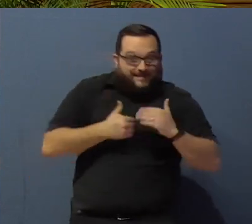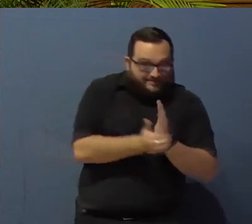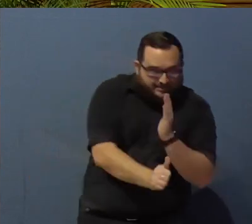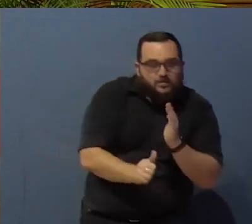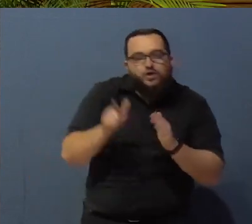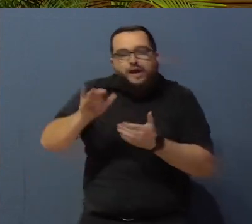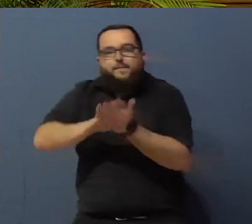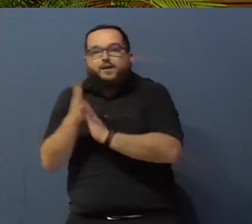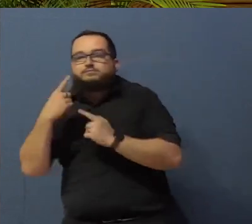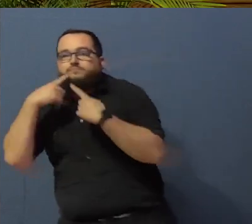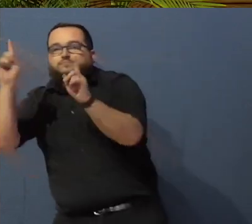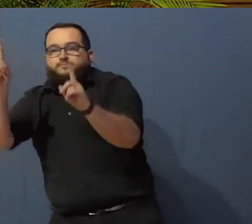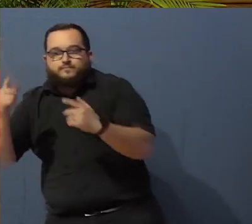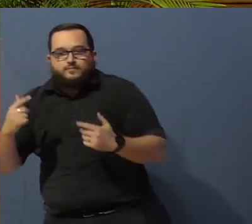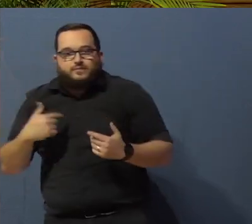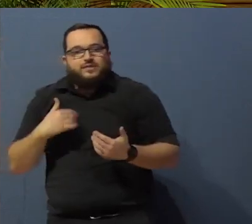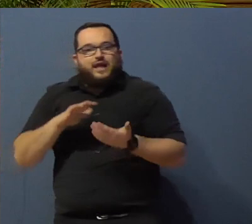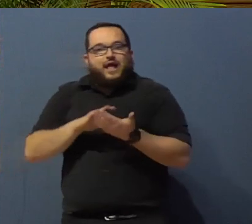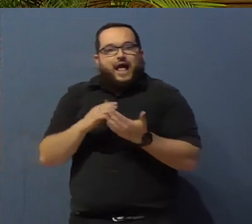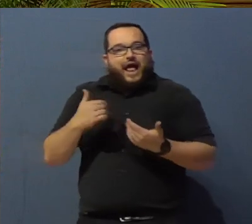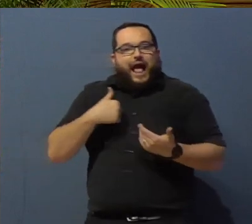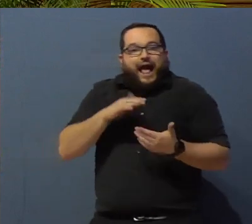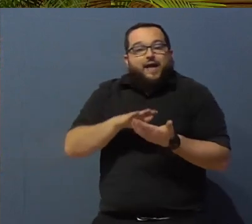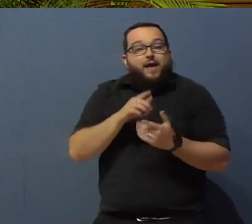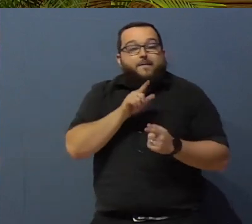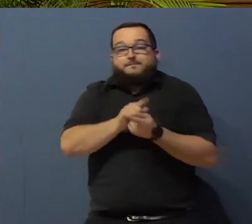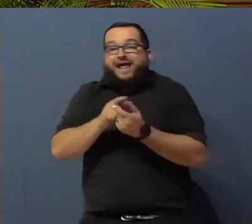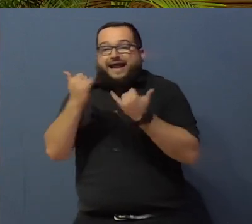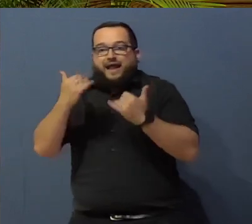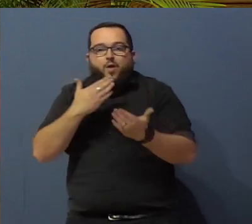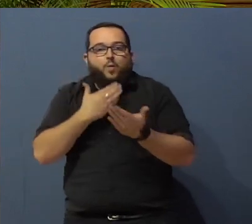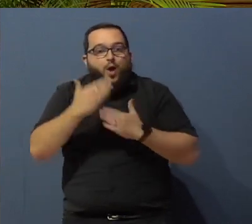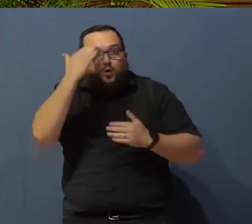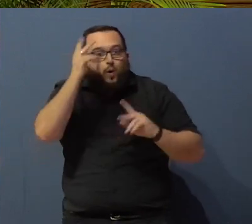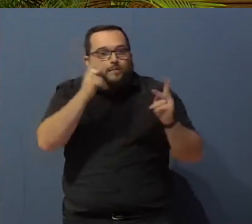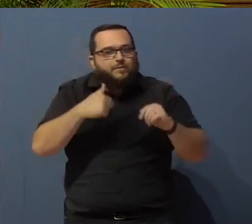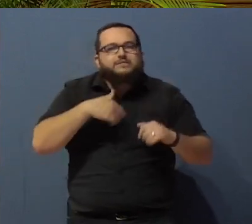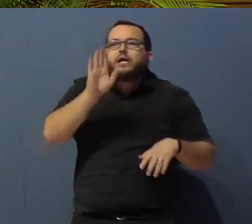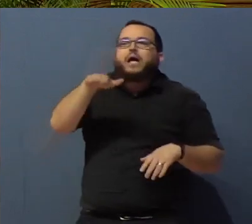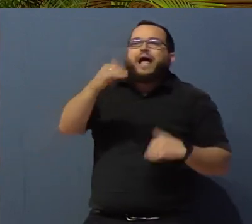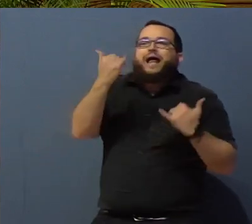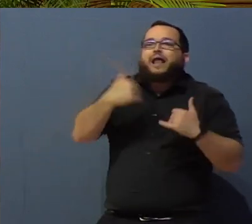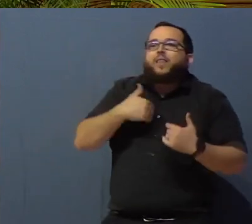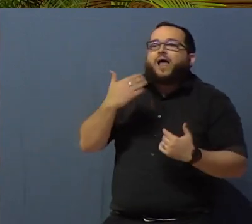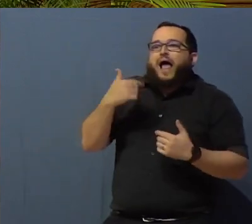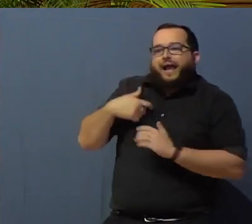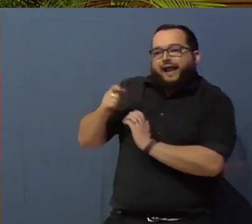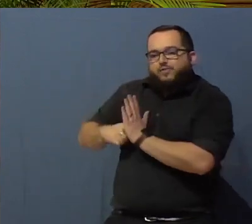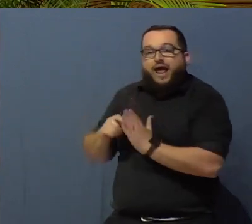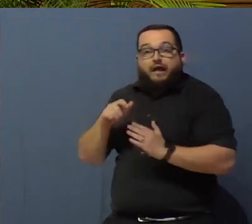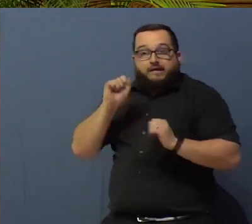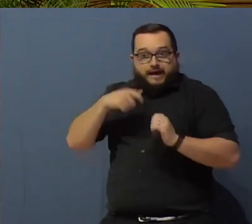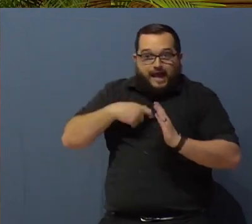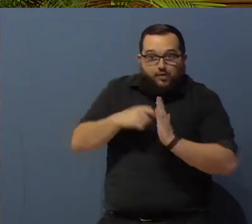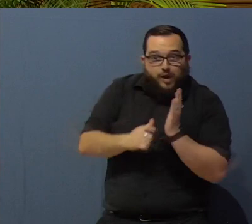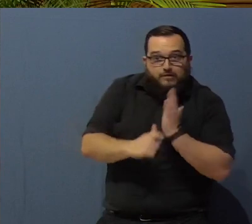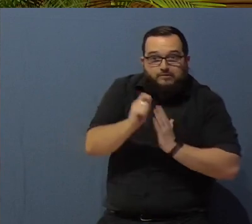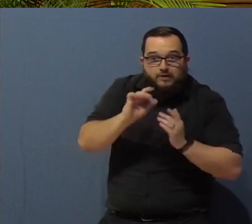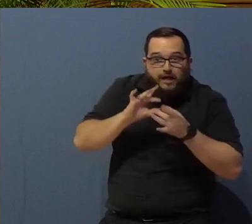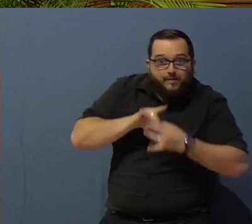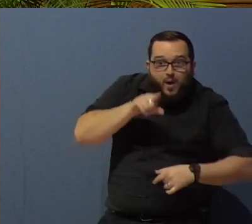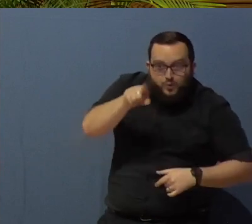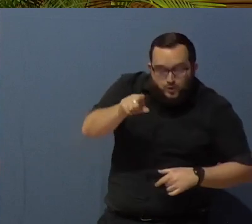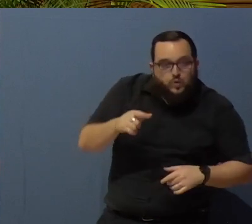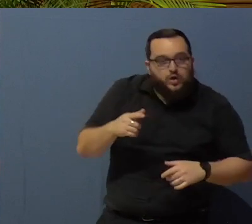people, I ask, hey, can I write an article about you? And all of a sudden, I have a connection there. And that marketing opens up doors, so I get